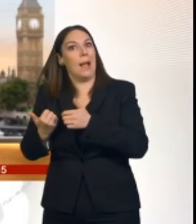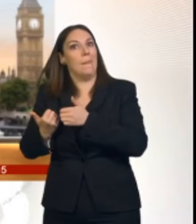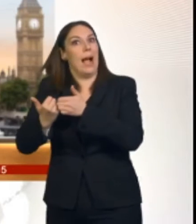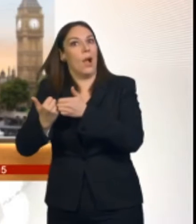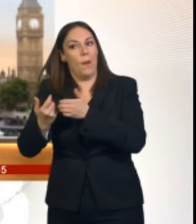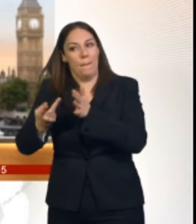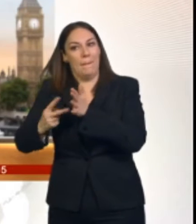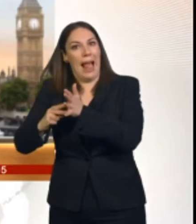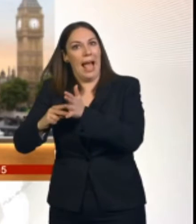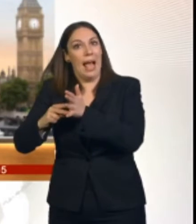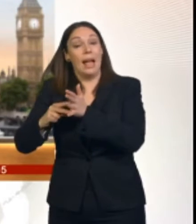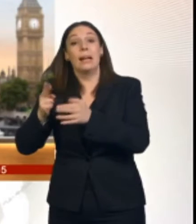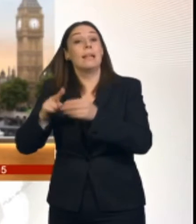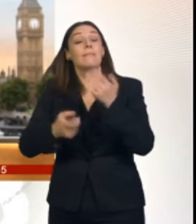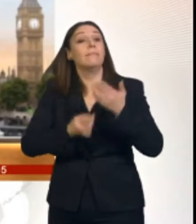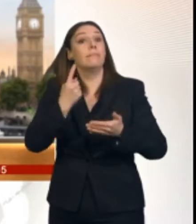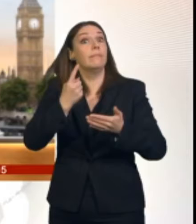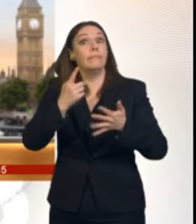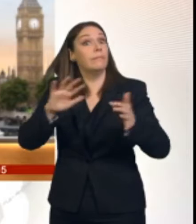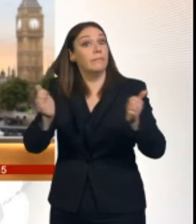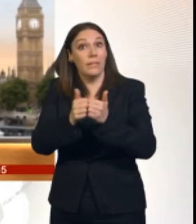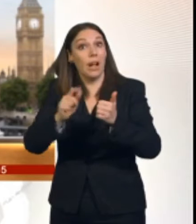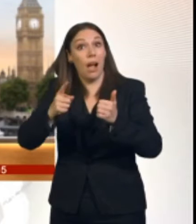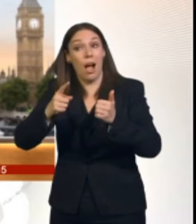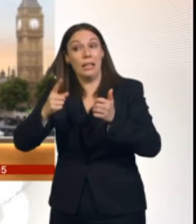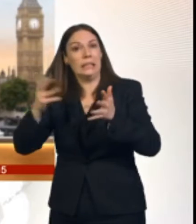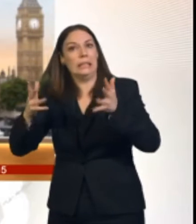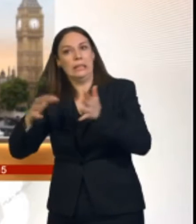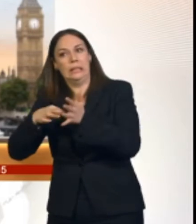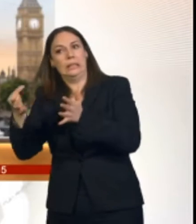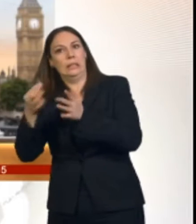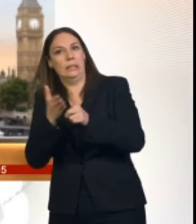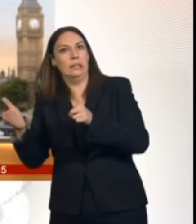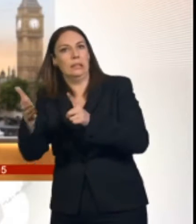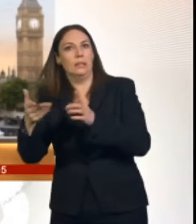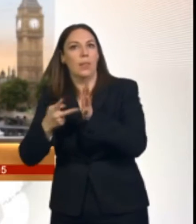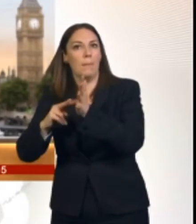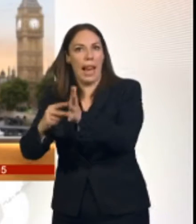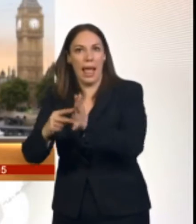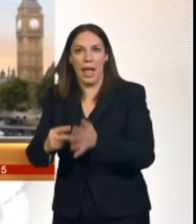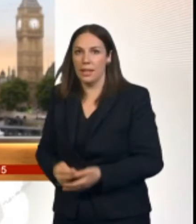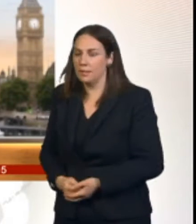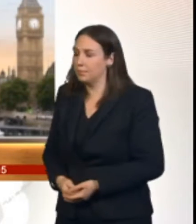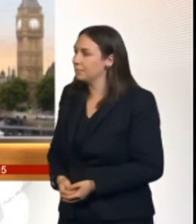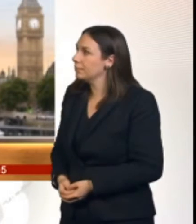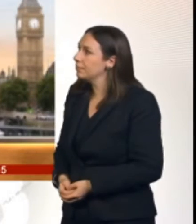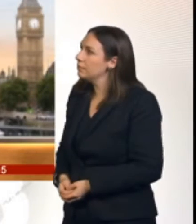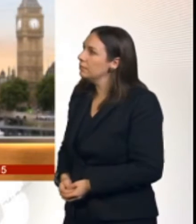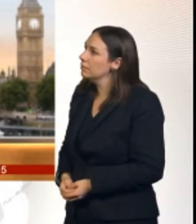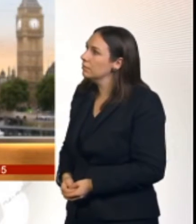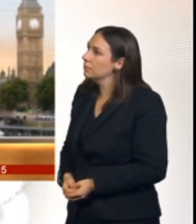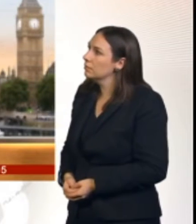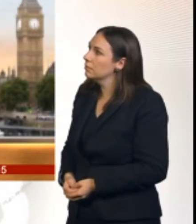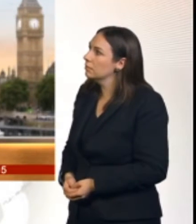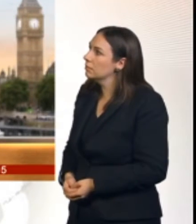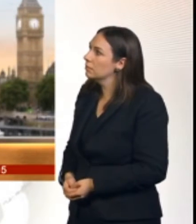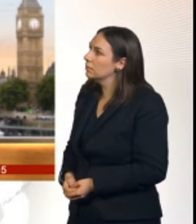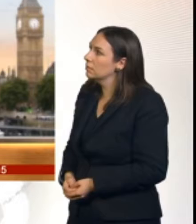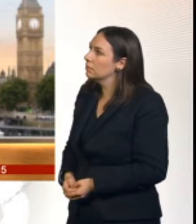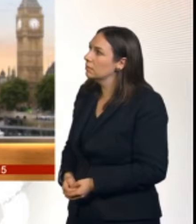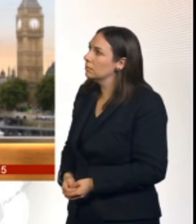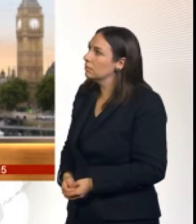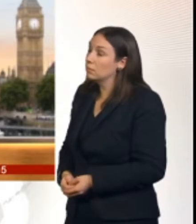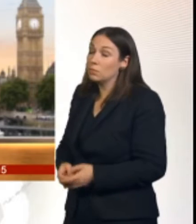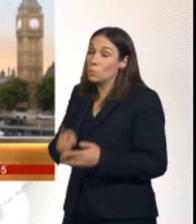possible scenario that we thought was likely to possibly could happen, which would have a negative